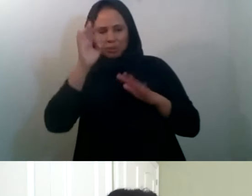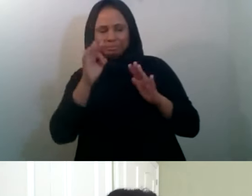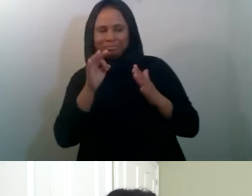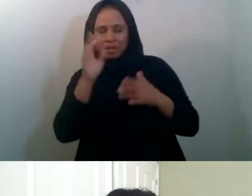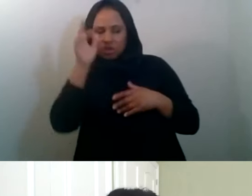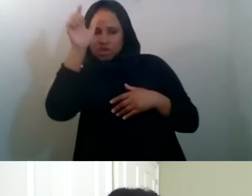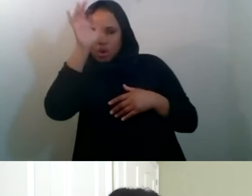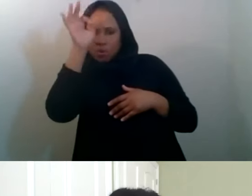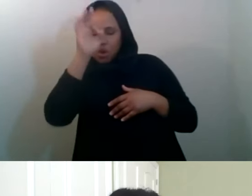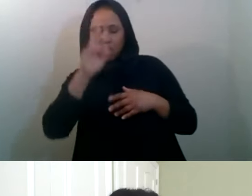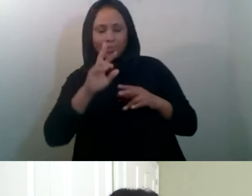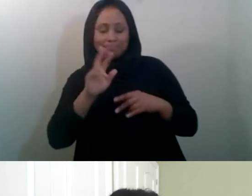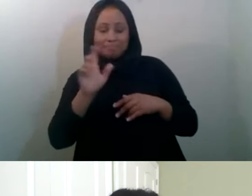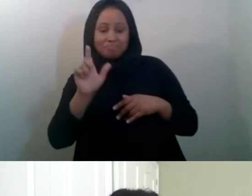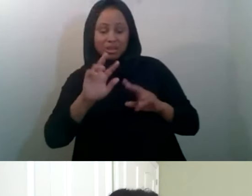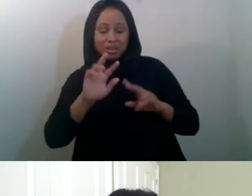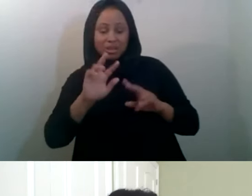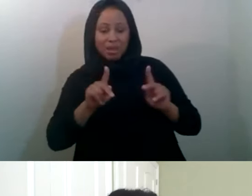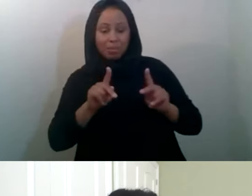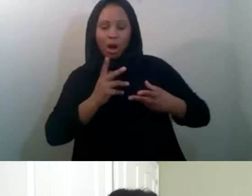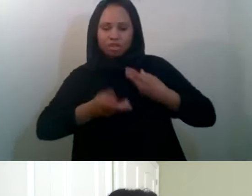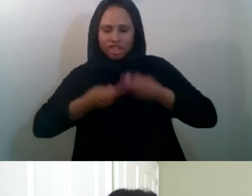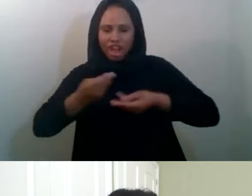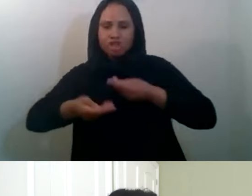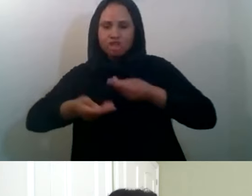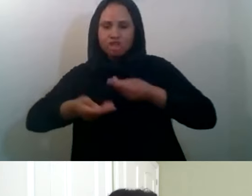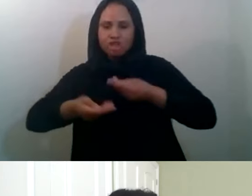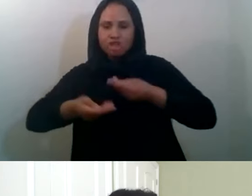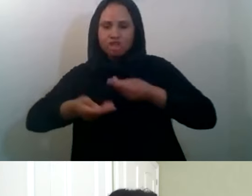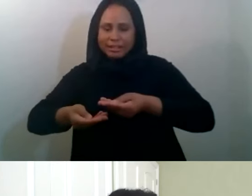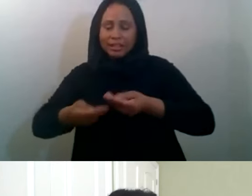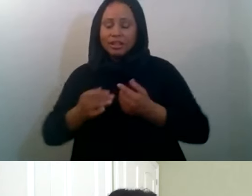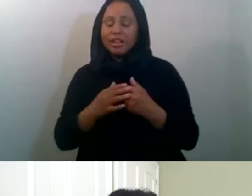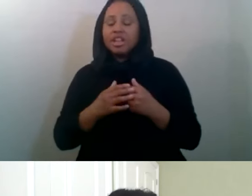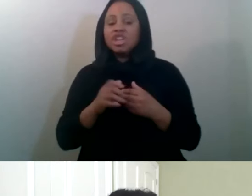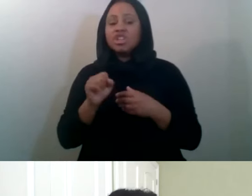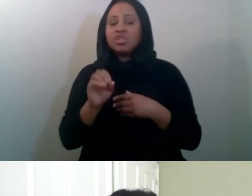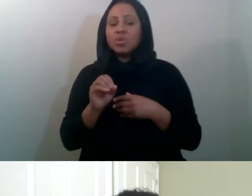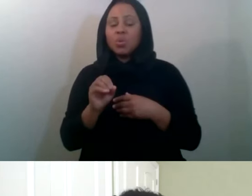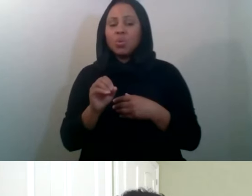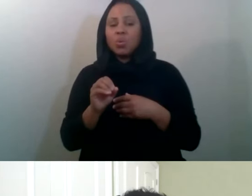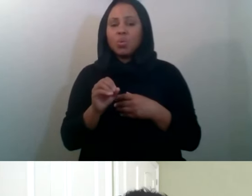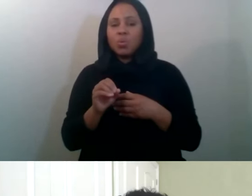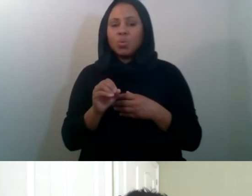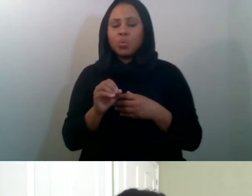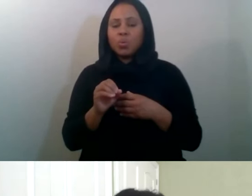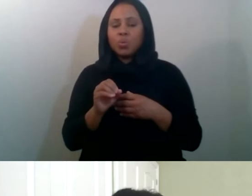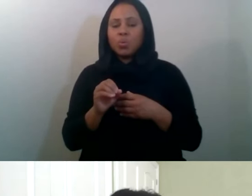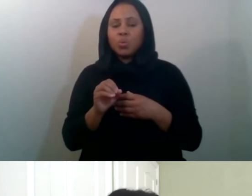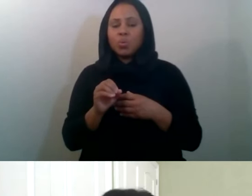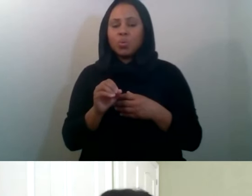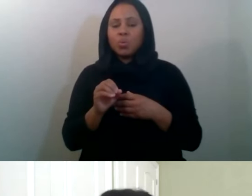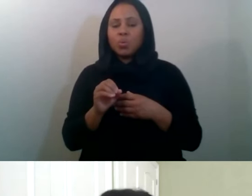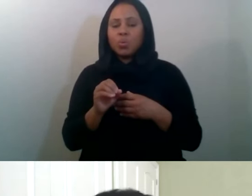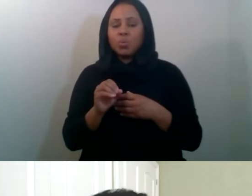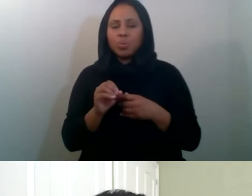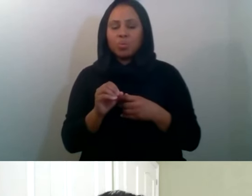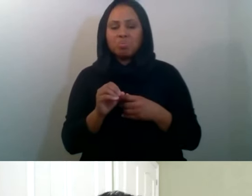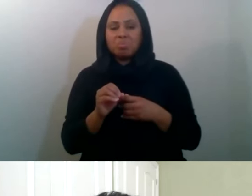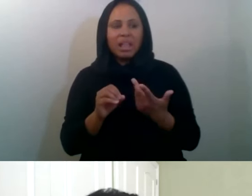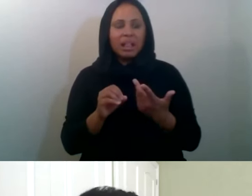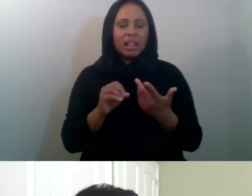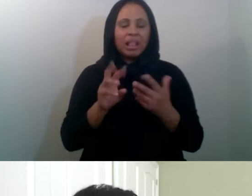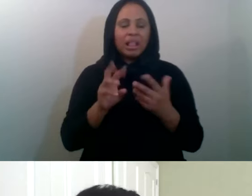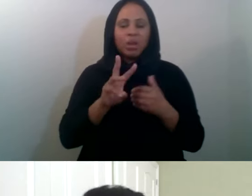Uh, so when you look at, uh, when you, when you take a crowdfunding website like just giving in the UK